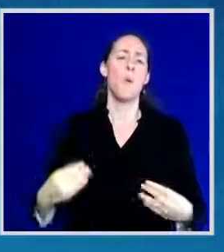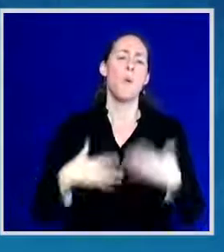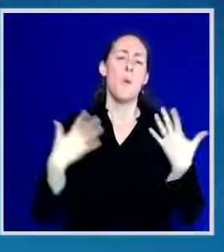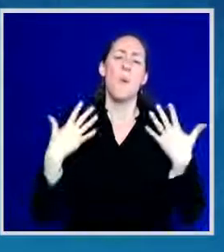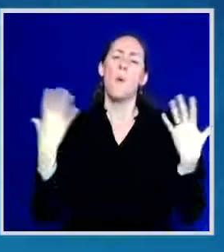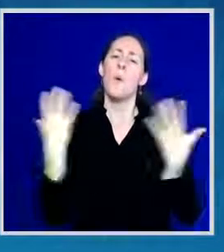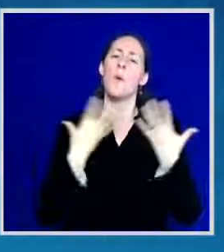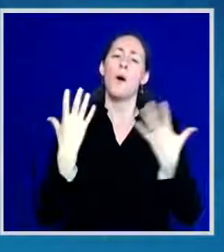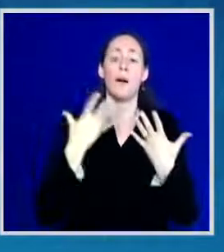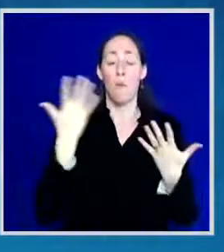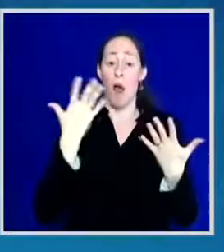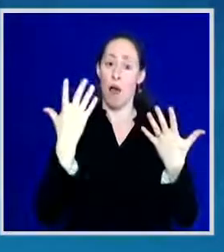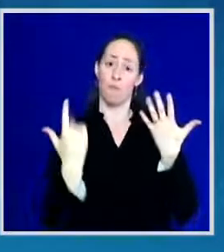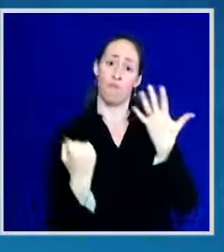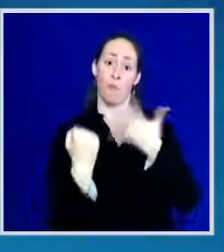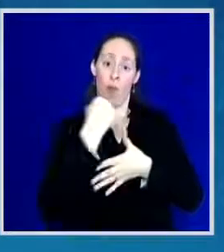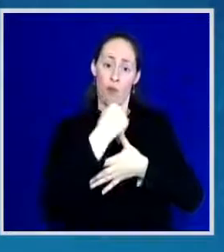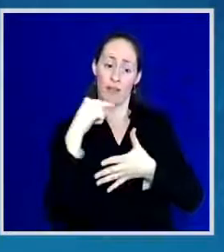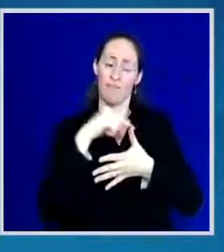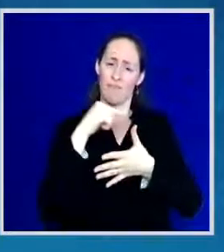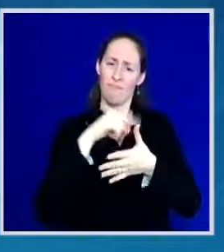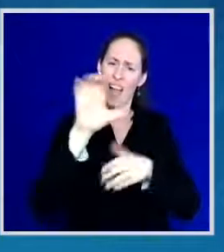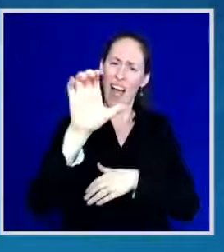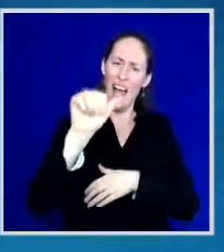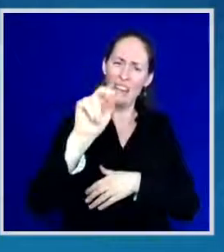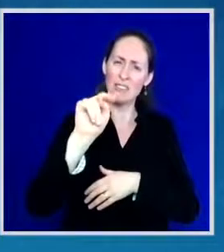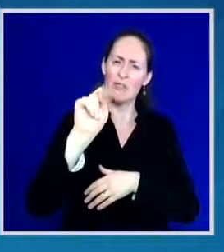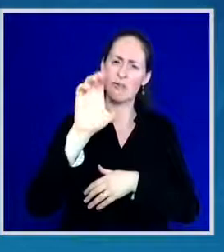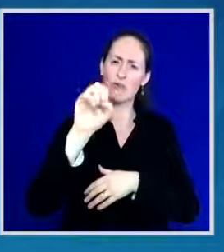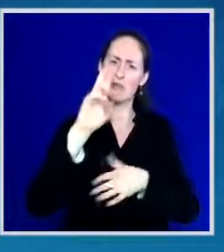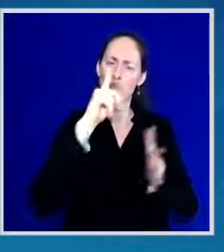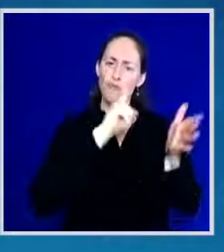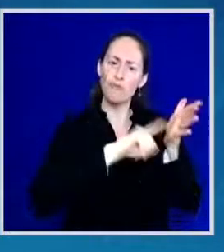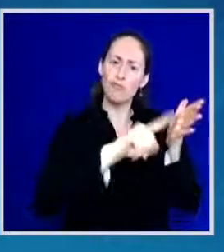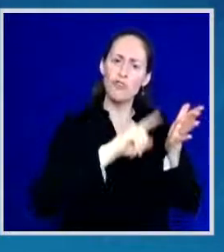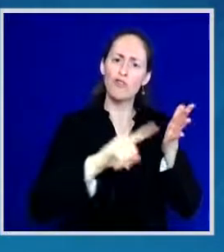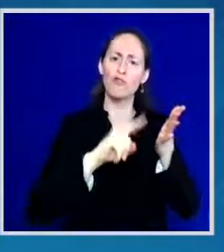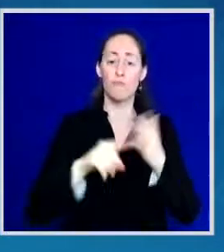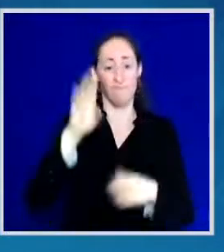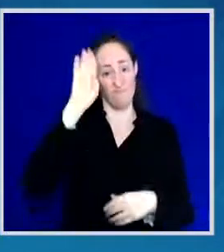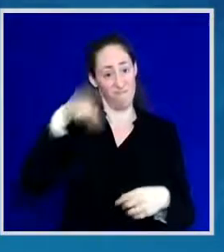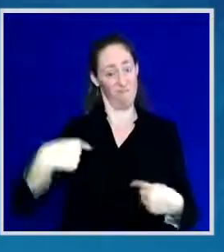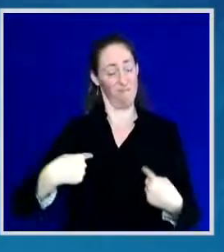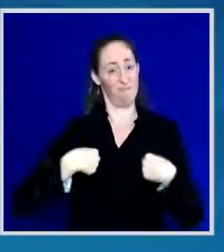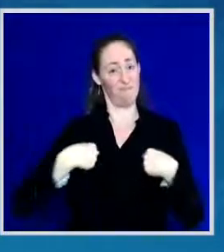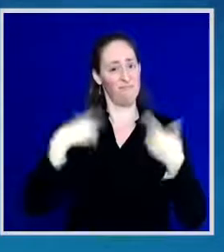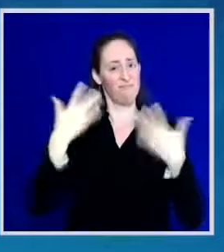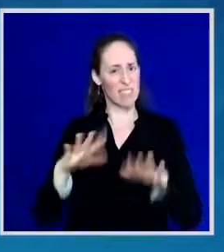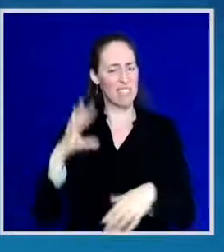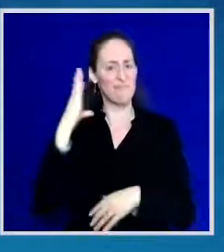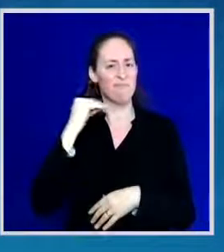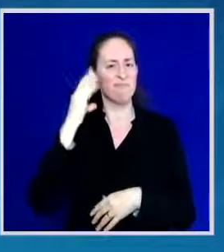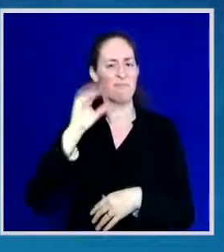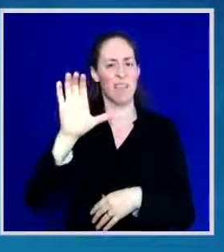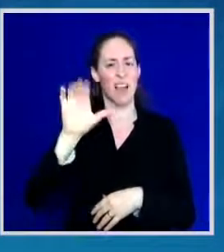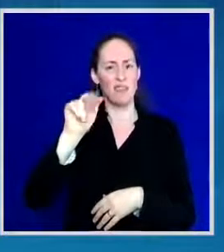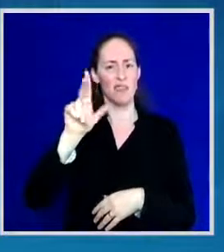as I am a four-year breast cancer survivor, and my mother a cancer survivor, too.